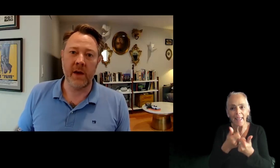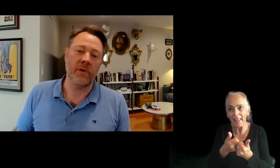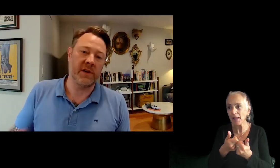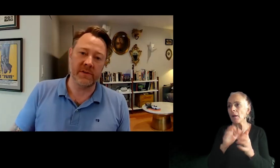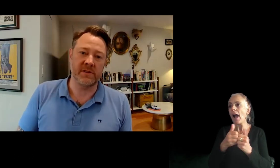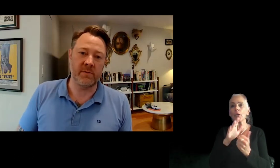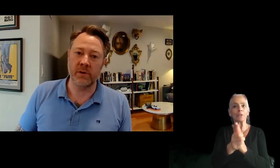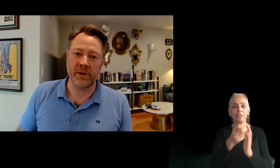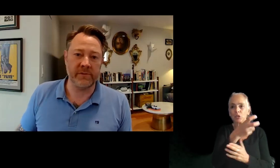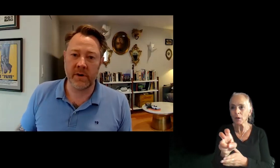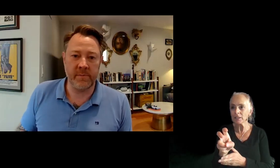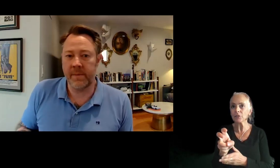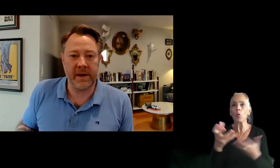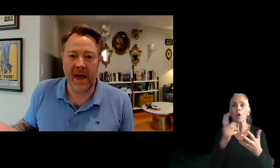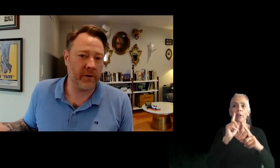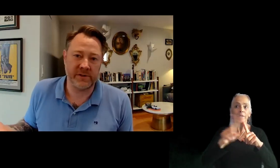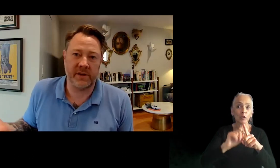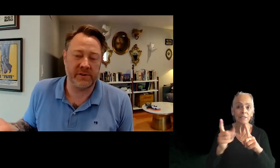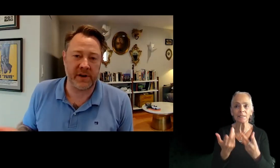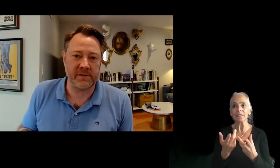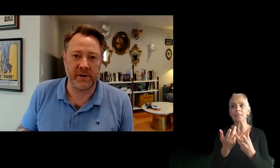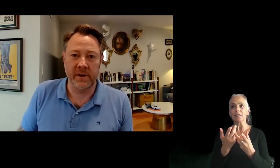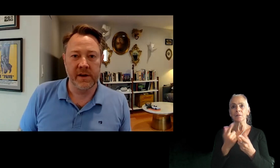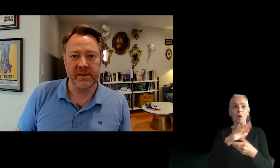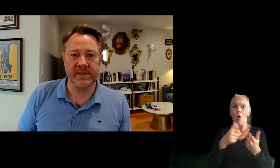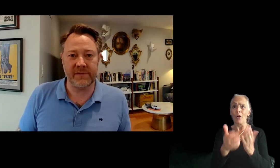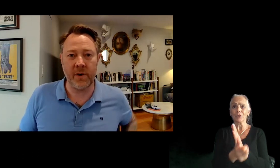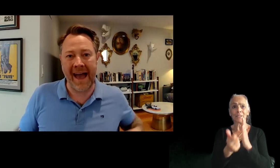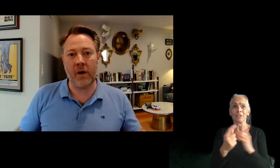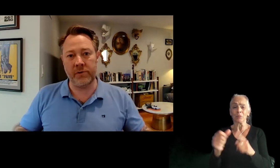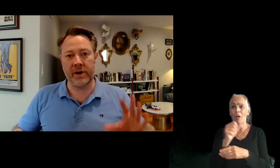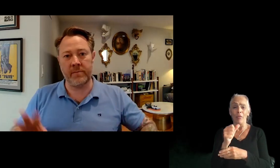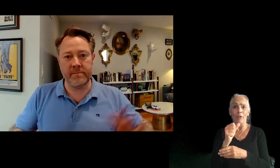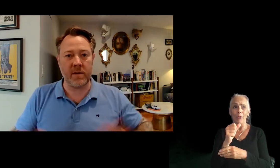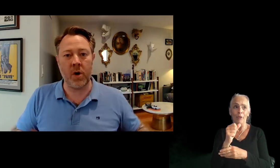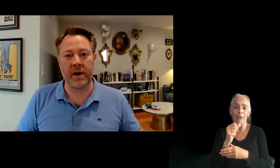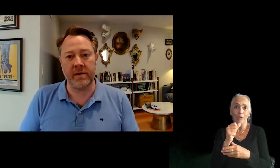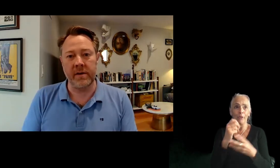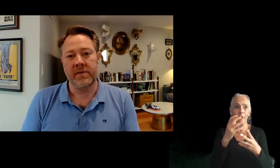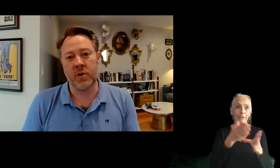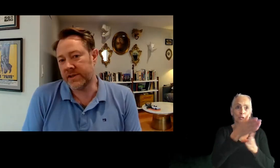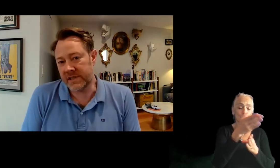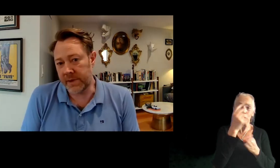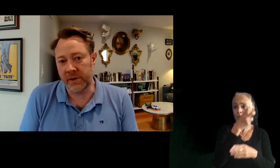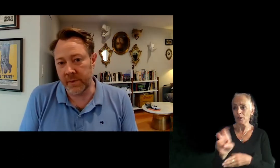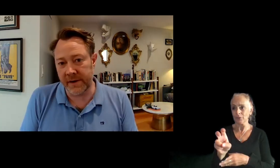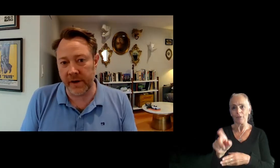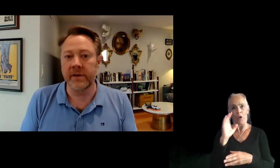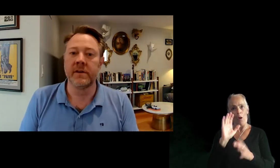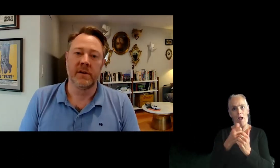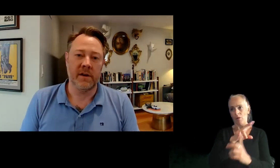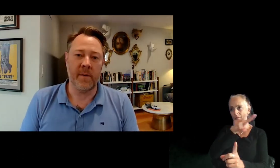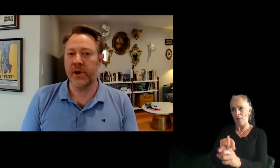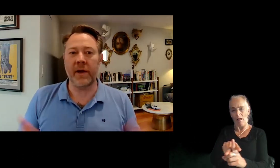and what the differences is that we're looking for. But I mean, yeah, all your skills will transfer. You just have to know how you're going to make them work and the questions will be a little bit